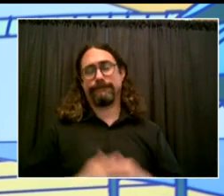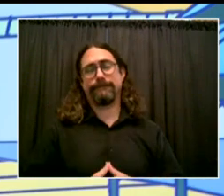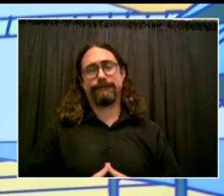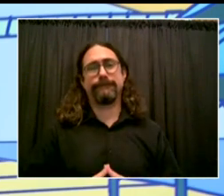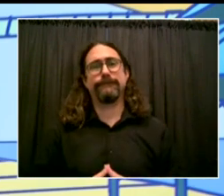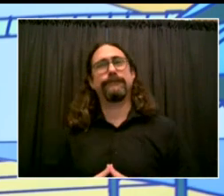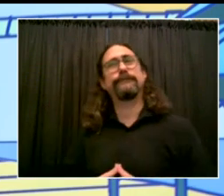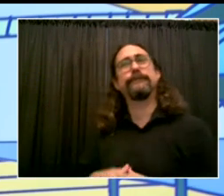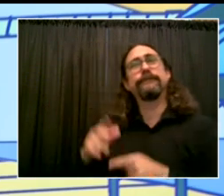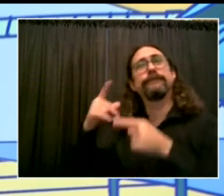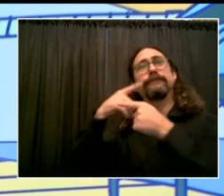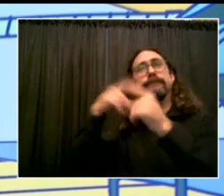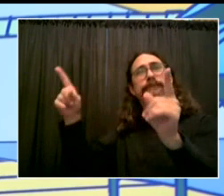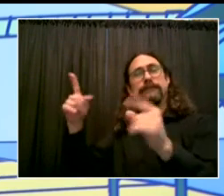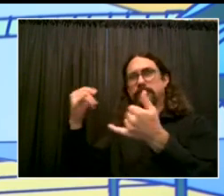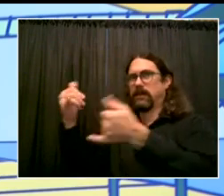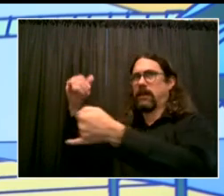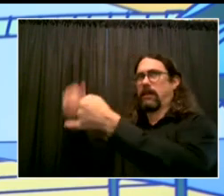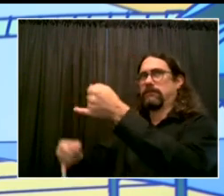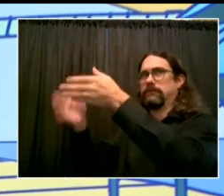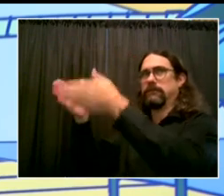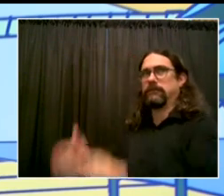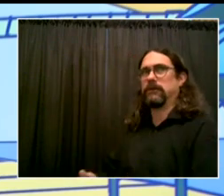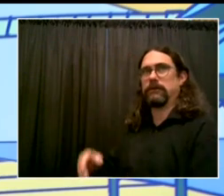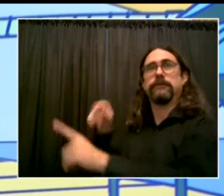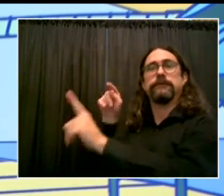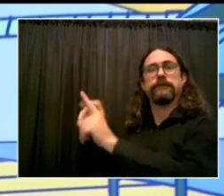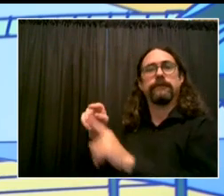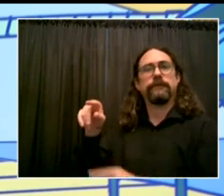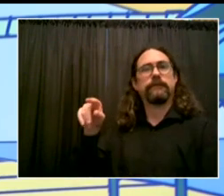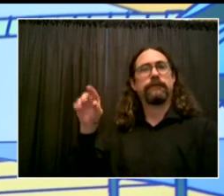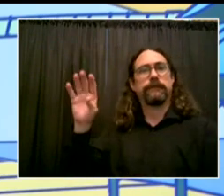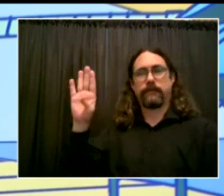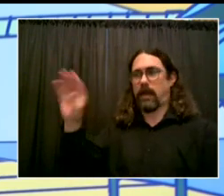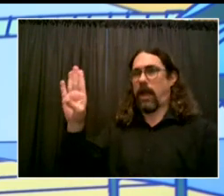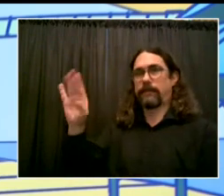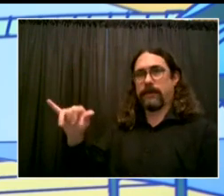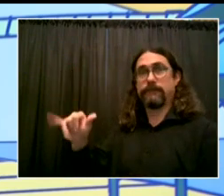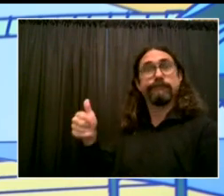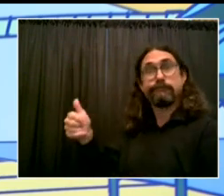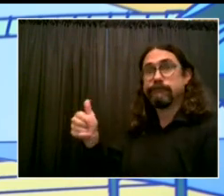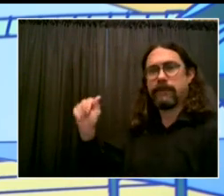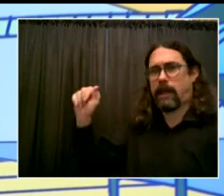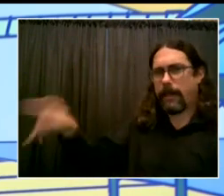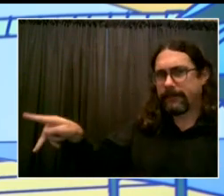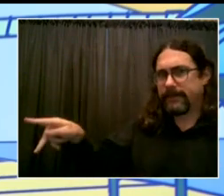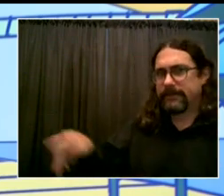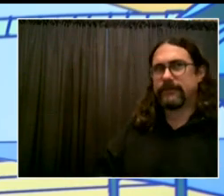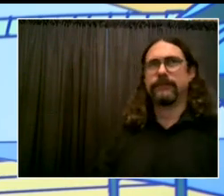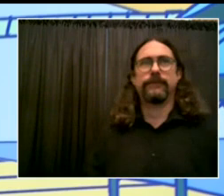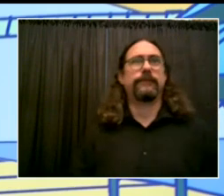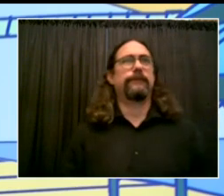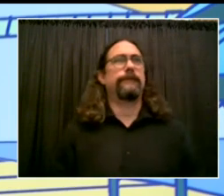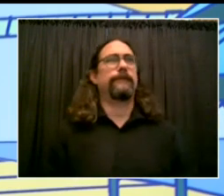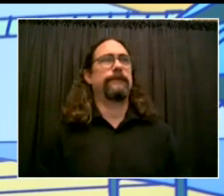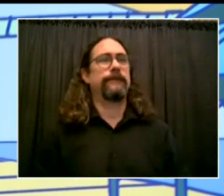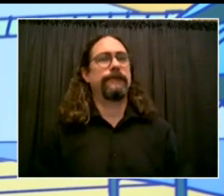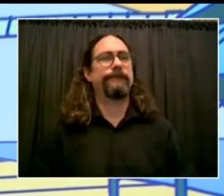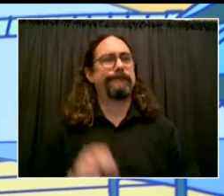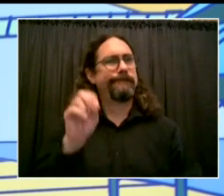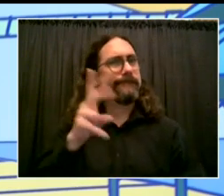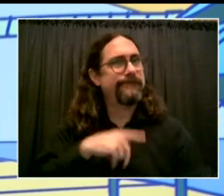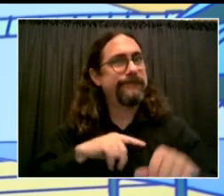Yeah. Hi, Mr. Mayor. On mandatory vaccination at schools, I hope you can elaborate on stopping levels a little bit.